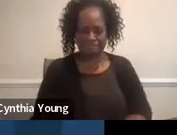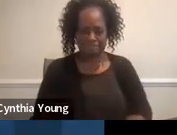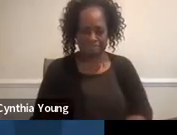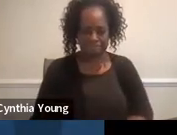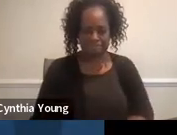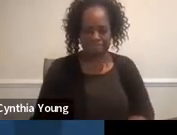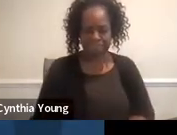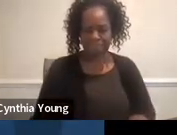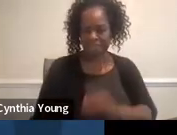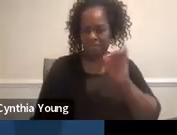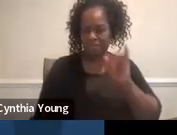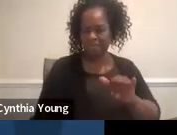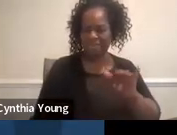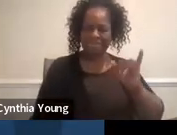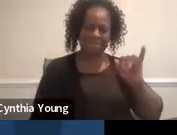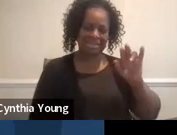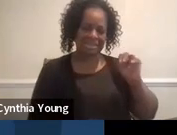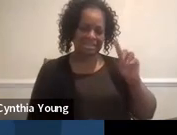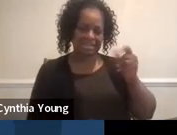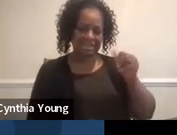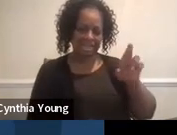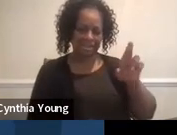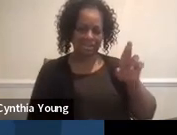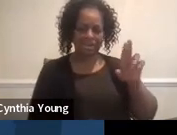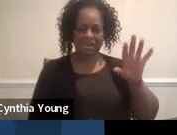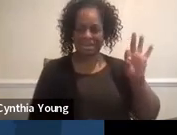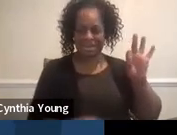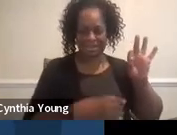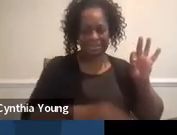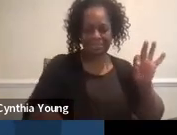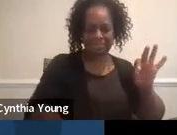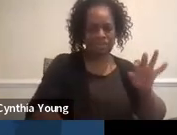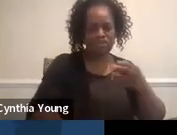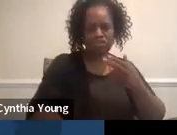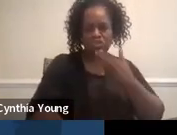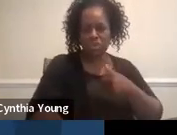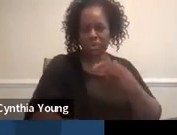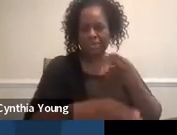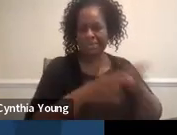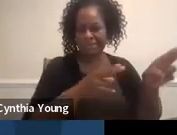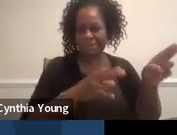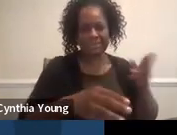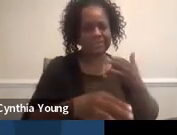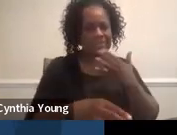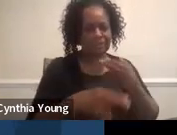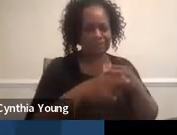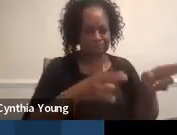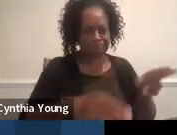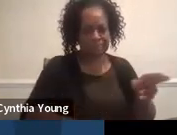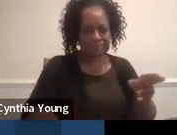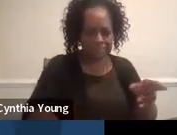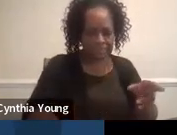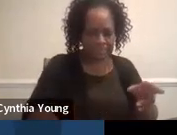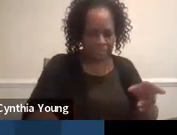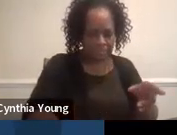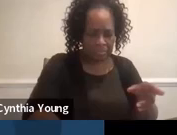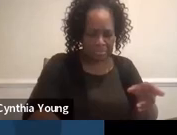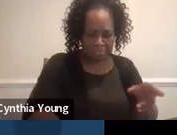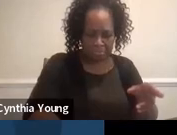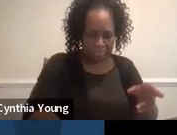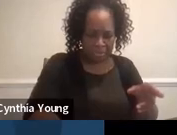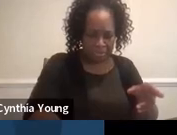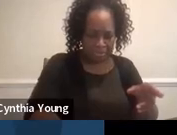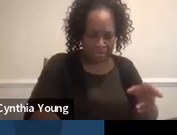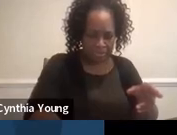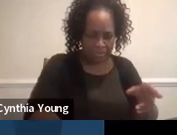So that's indicator nine. Very short and sweet because we have not seen it. Any questions?